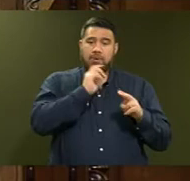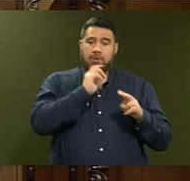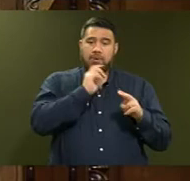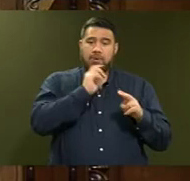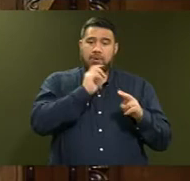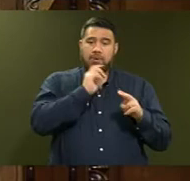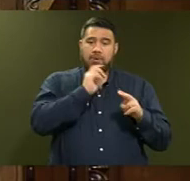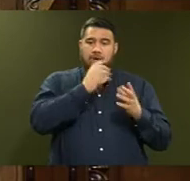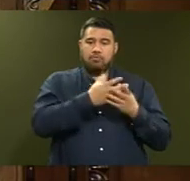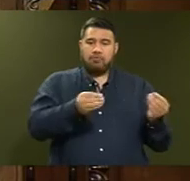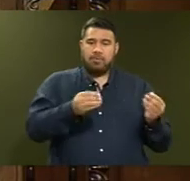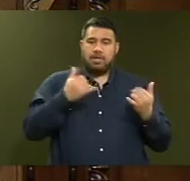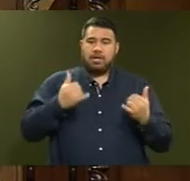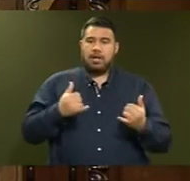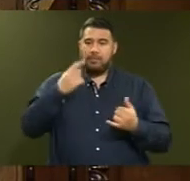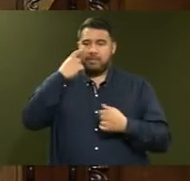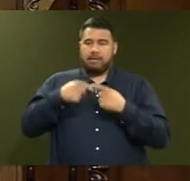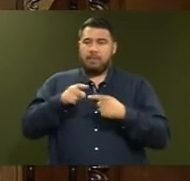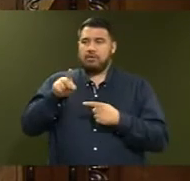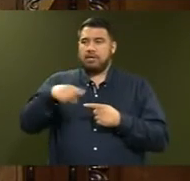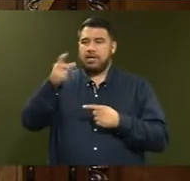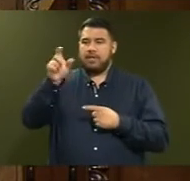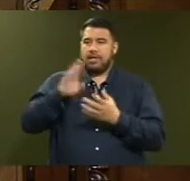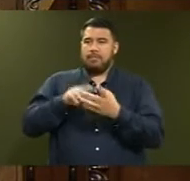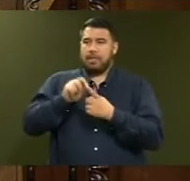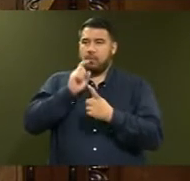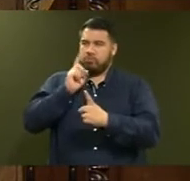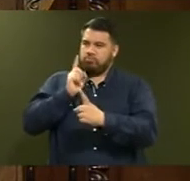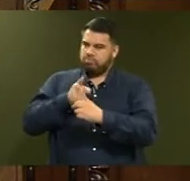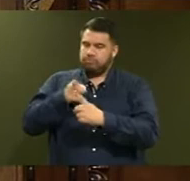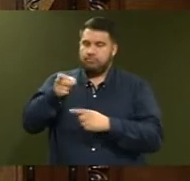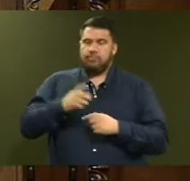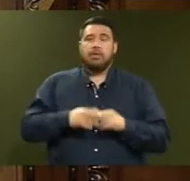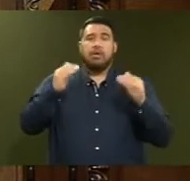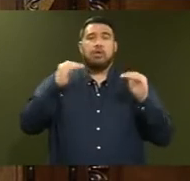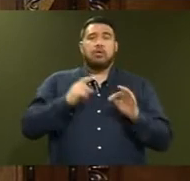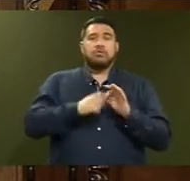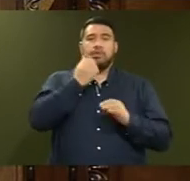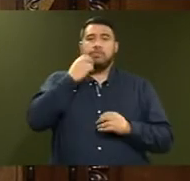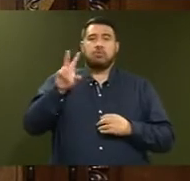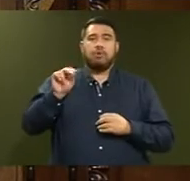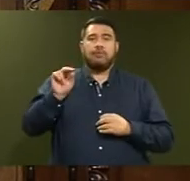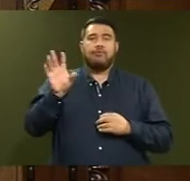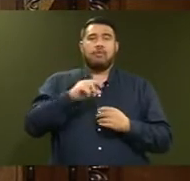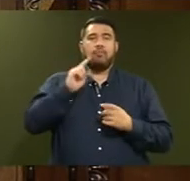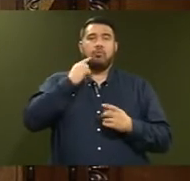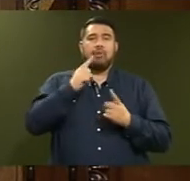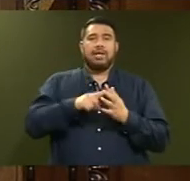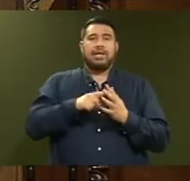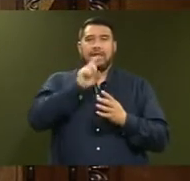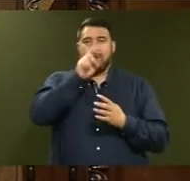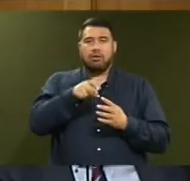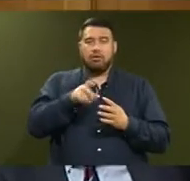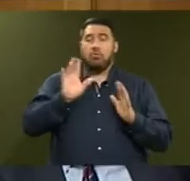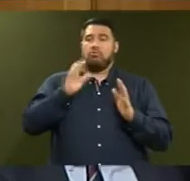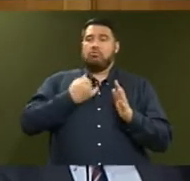Mr Pinks. All right, question number 12, Paul Eagle. Mr Speaker. Kieran McAnulty.